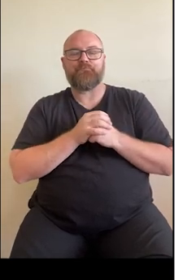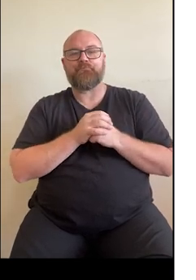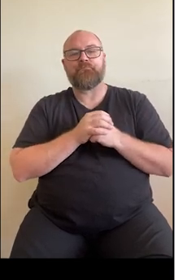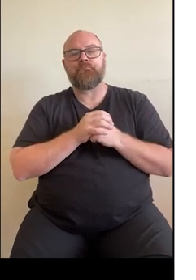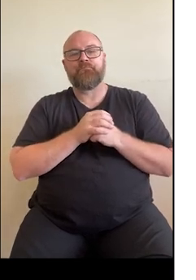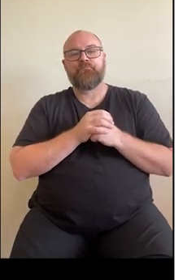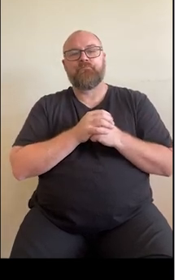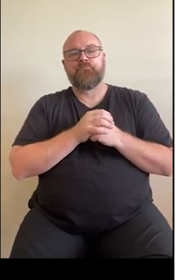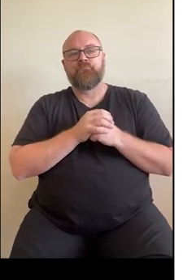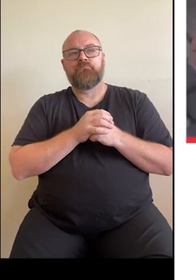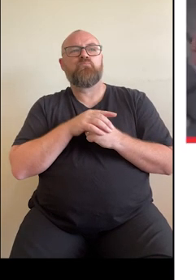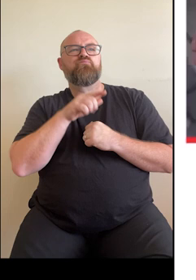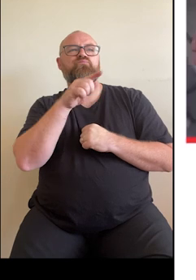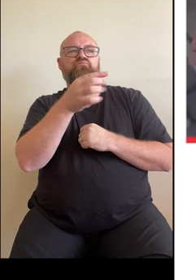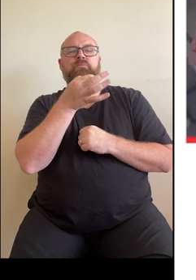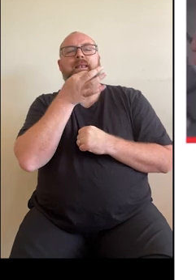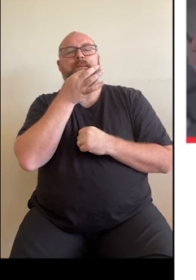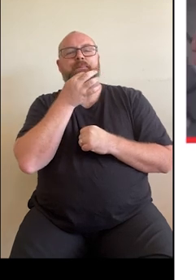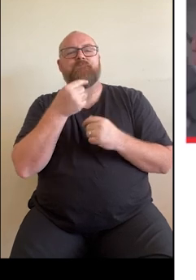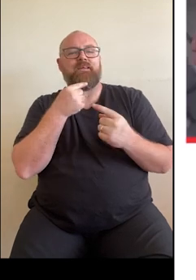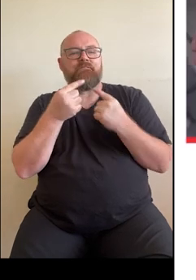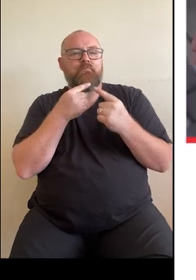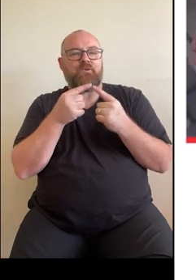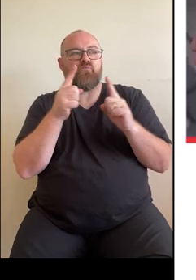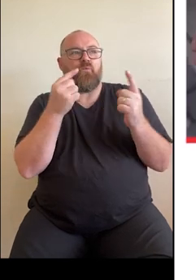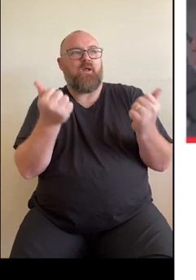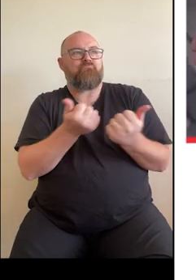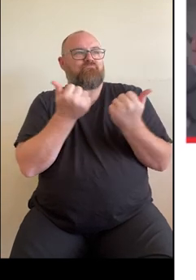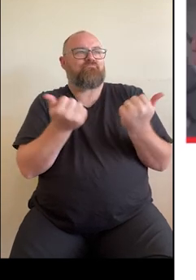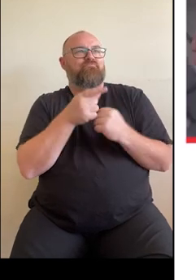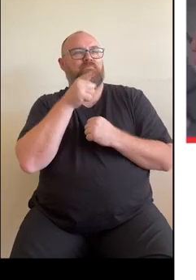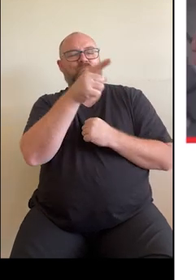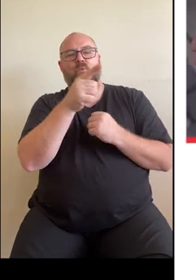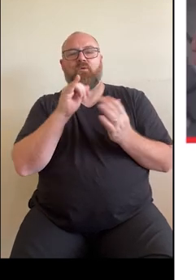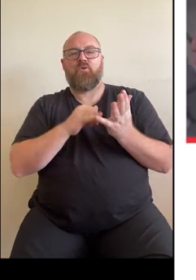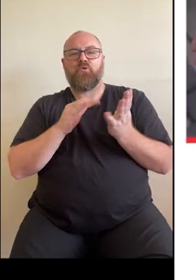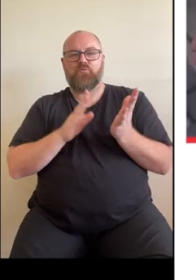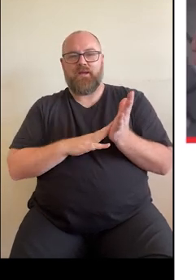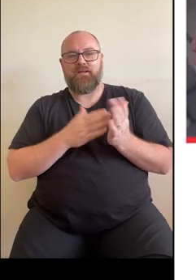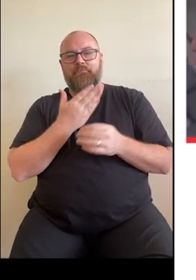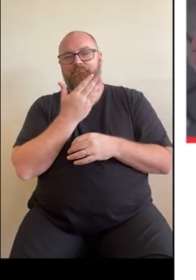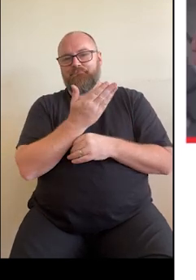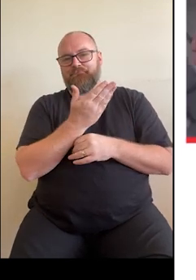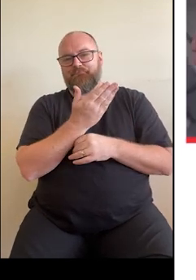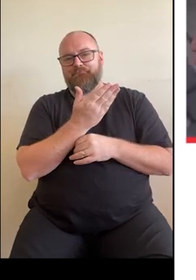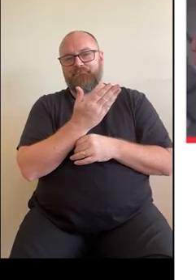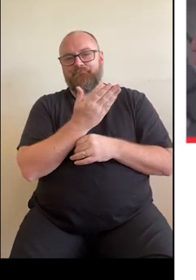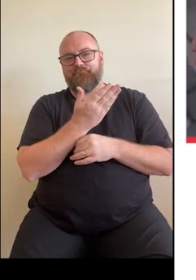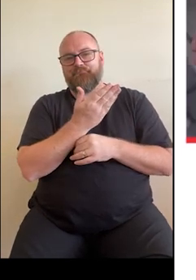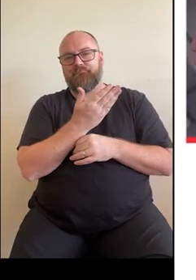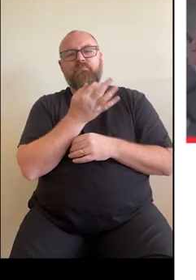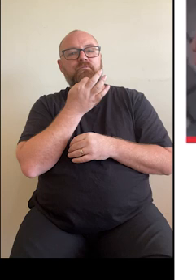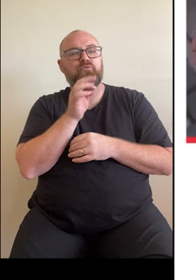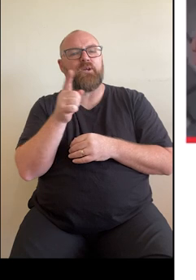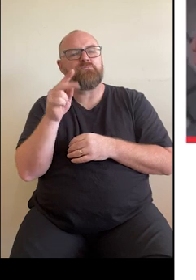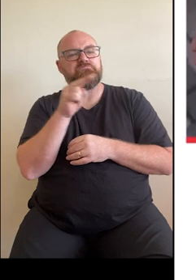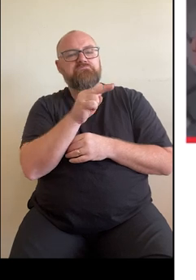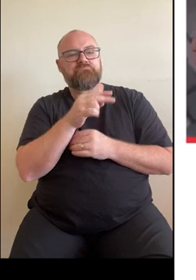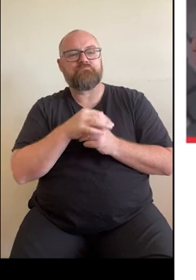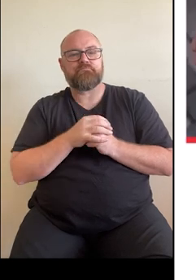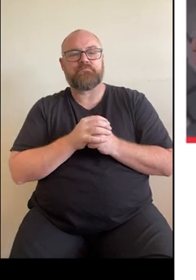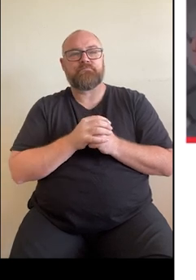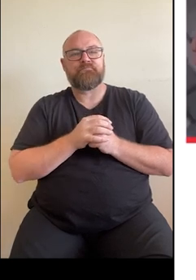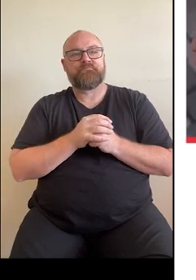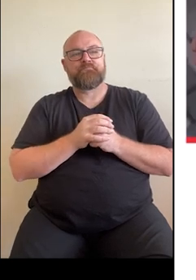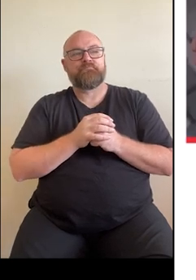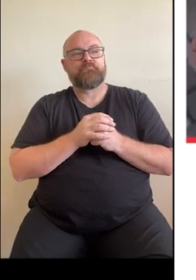So this is just a little snippet of some of the variety of social media information and resources you have free access to view right now. So